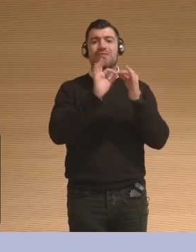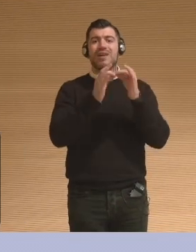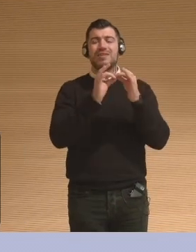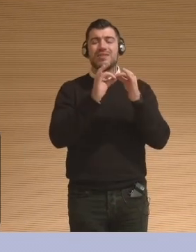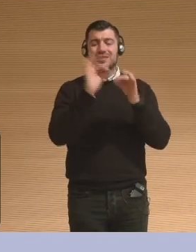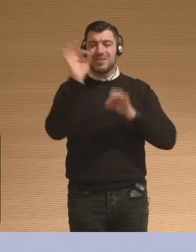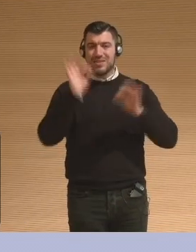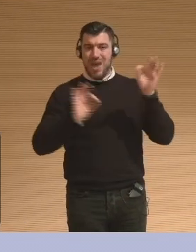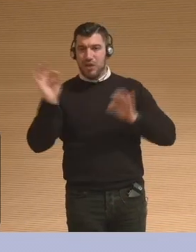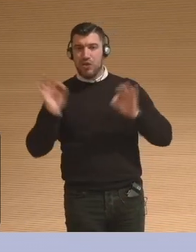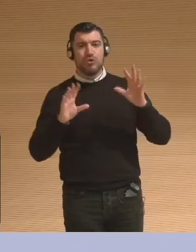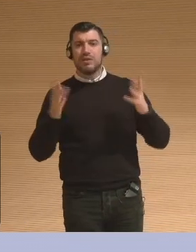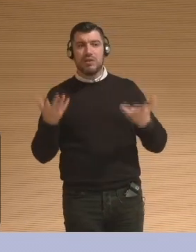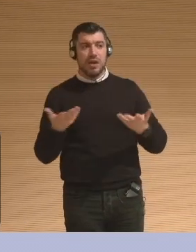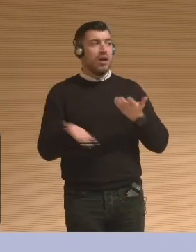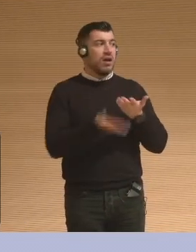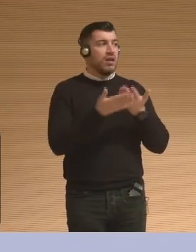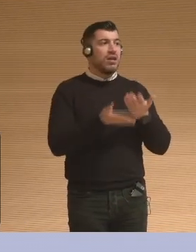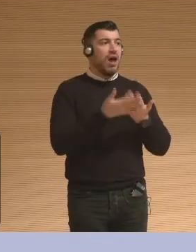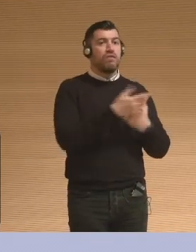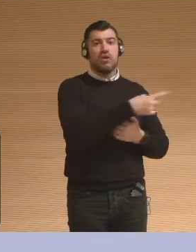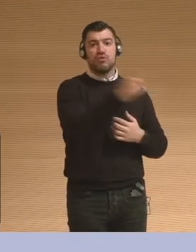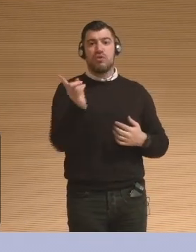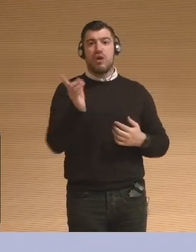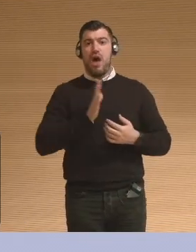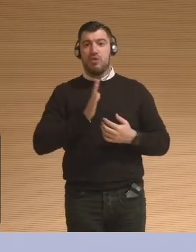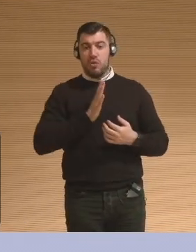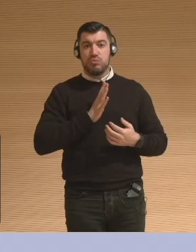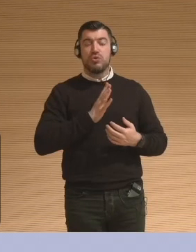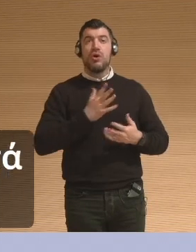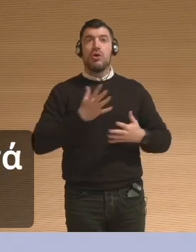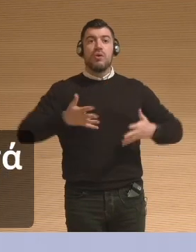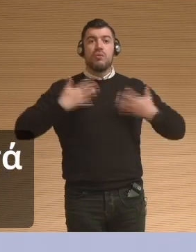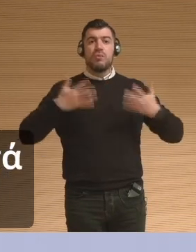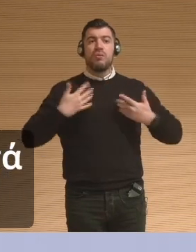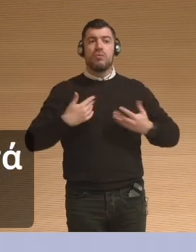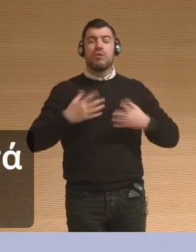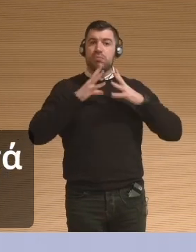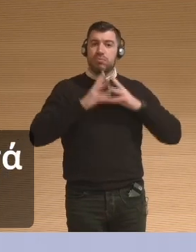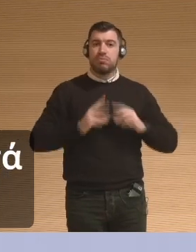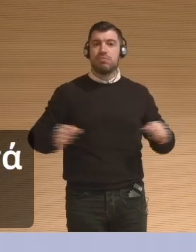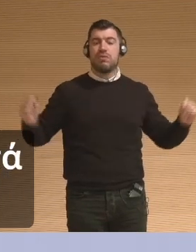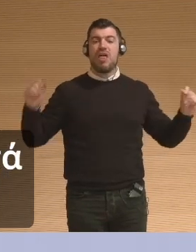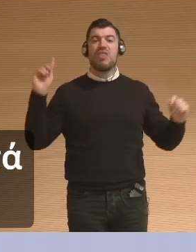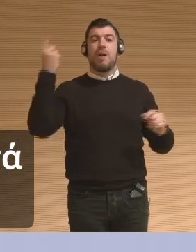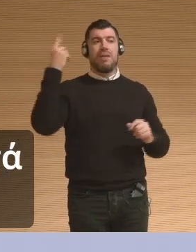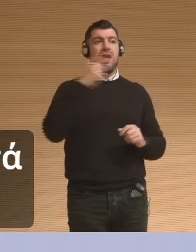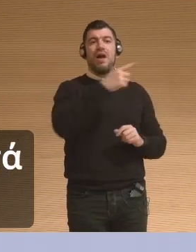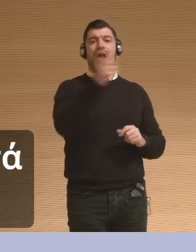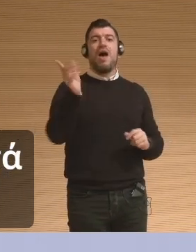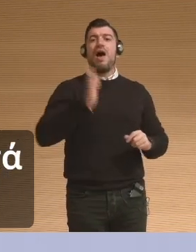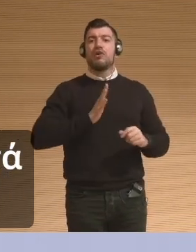And it, when I was interviewing volunteers and staff and visitors, it was a shared experience. These,